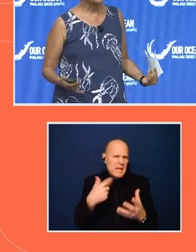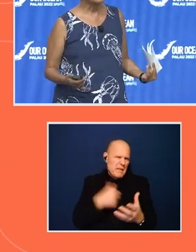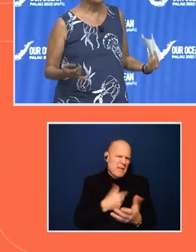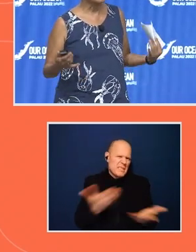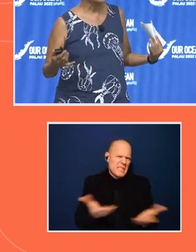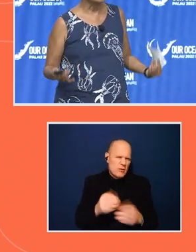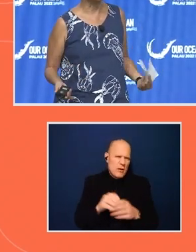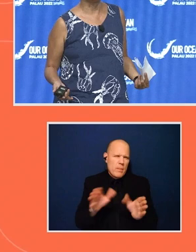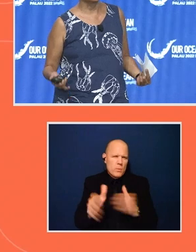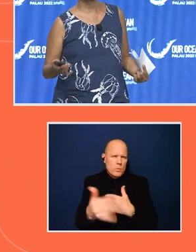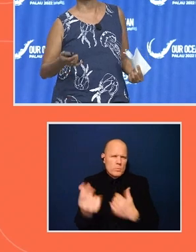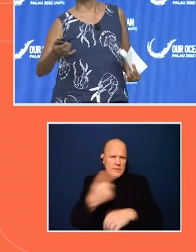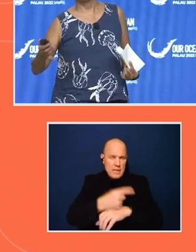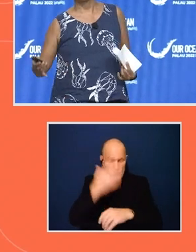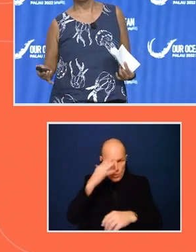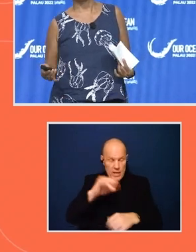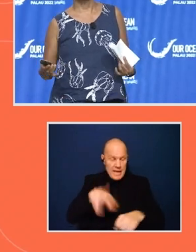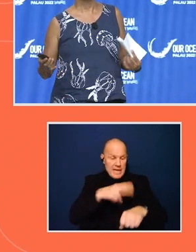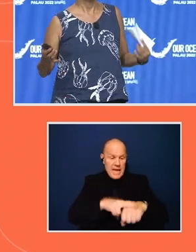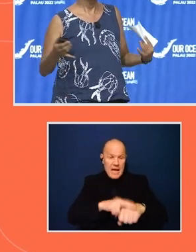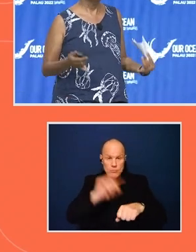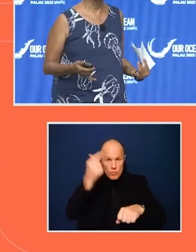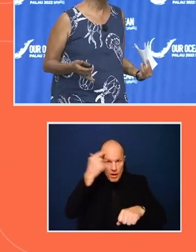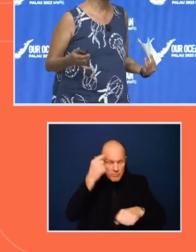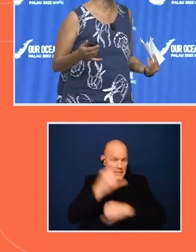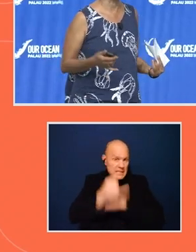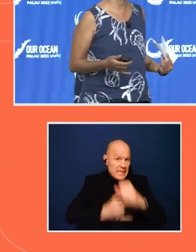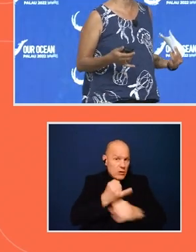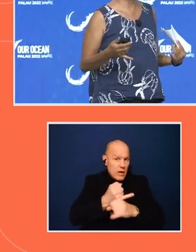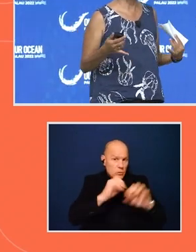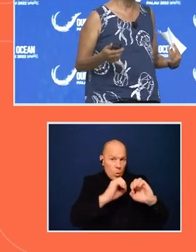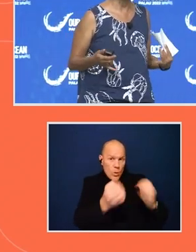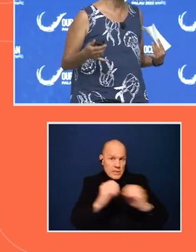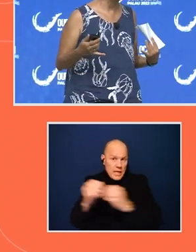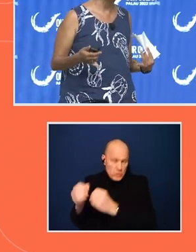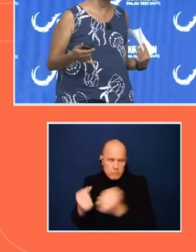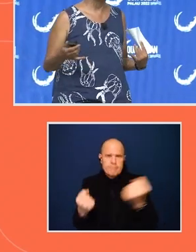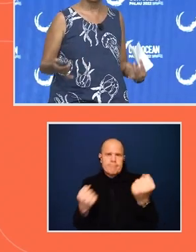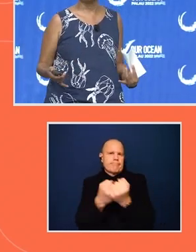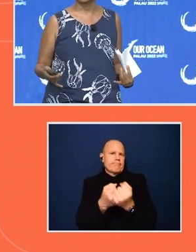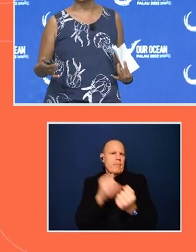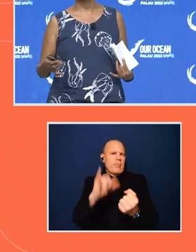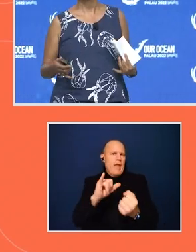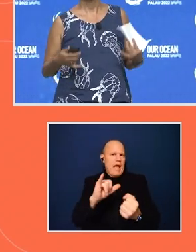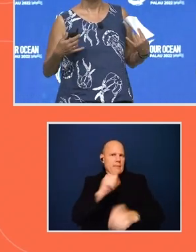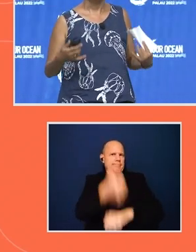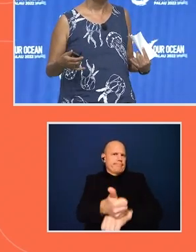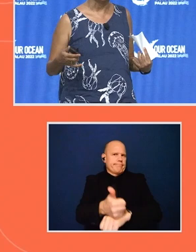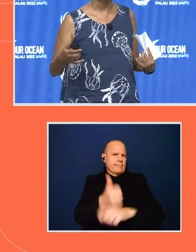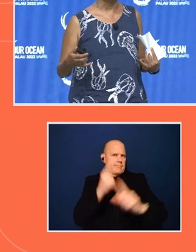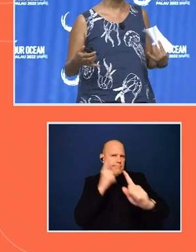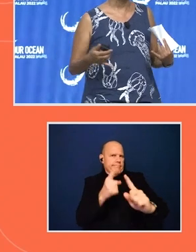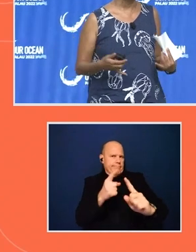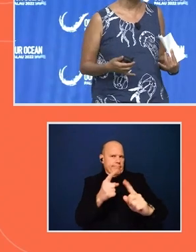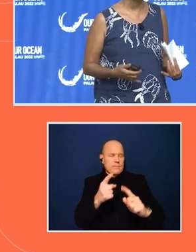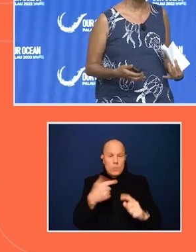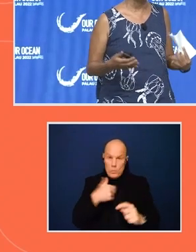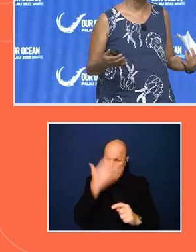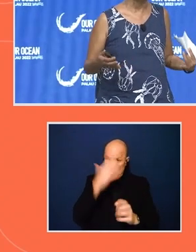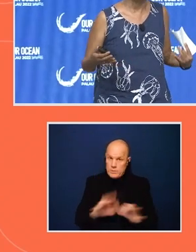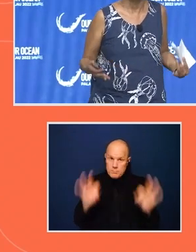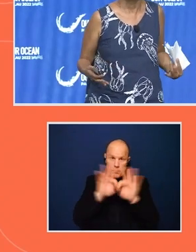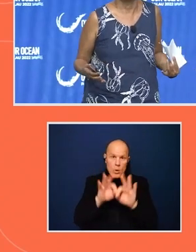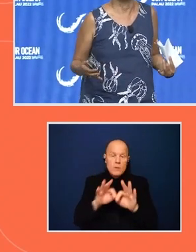national governments, international organizations support this call because we know that this is important, and we're all getting